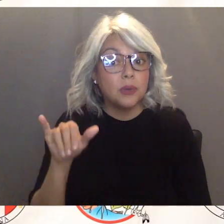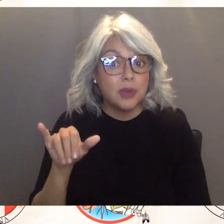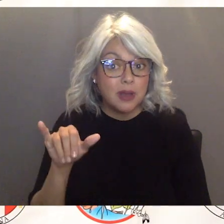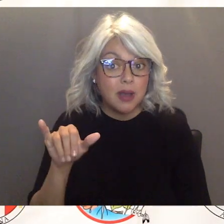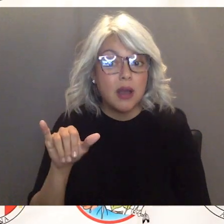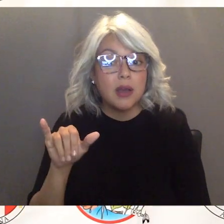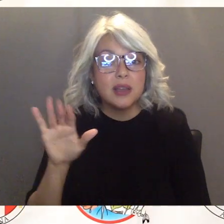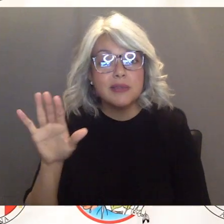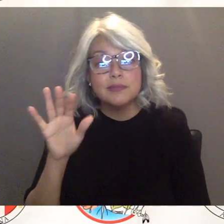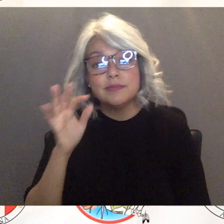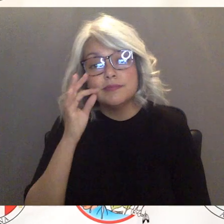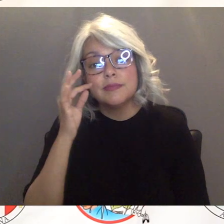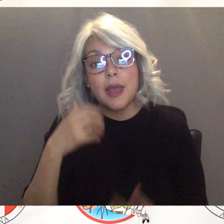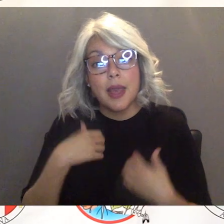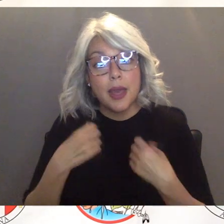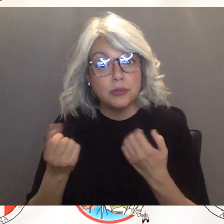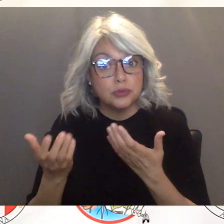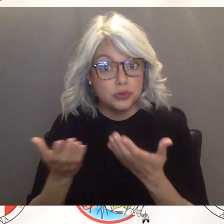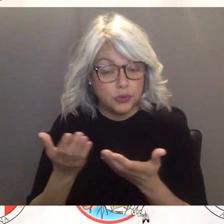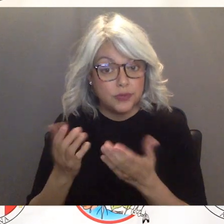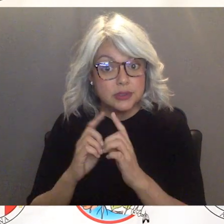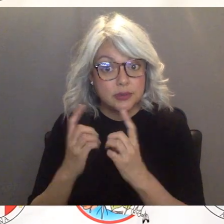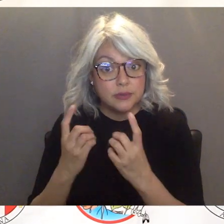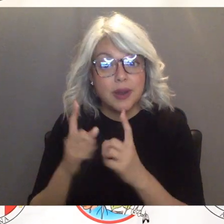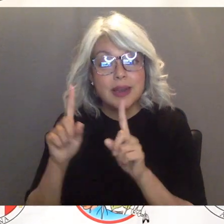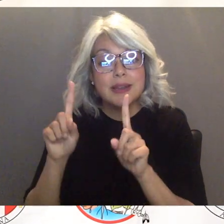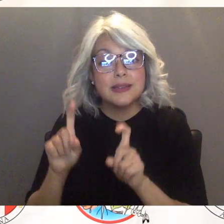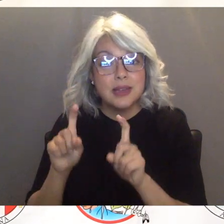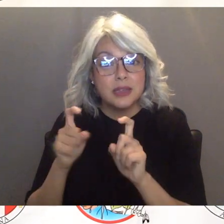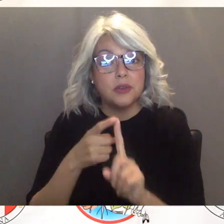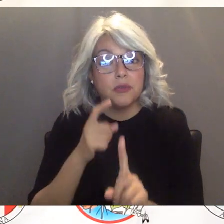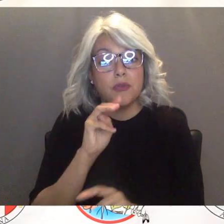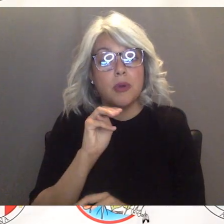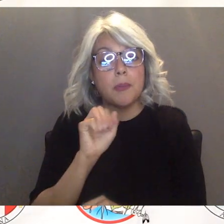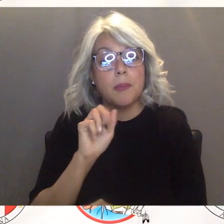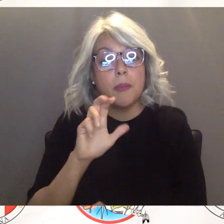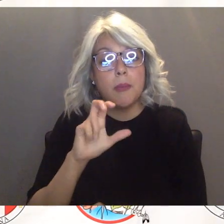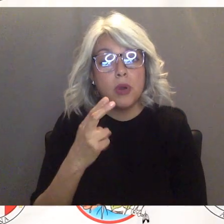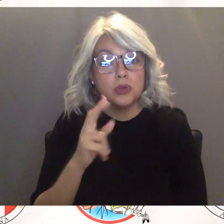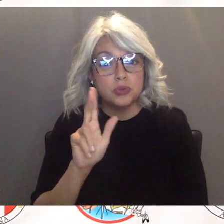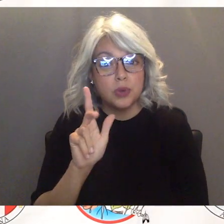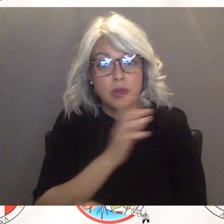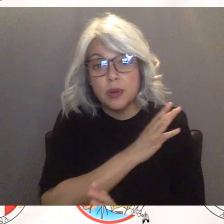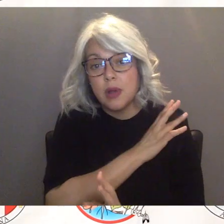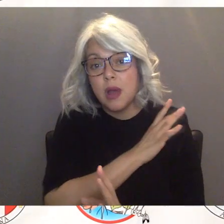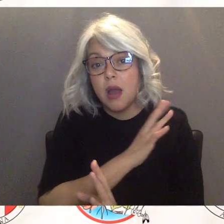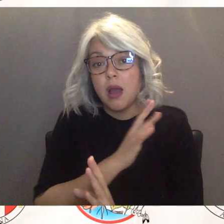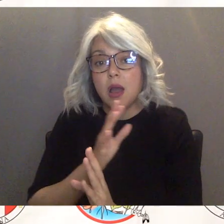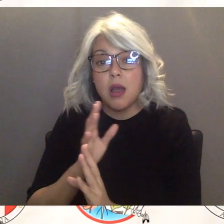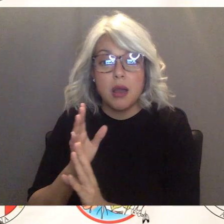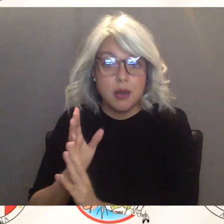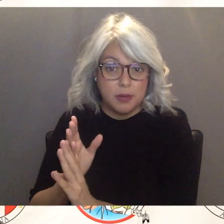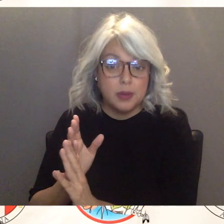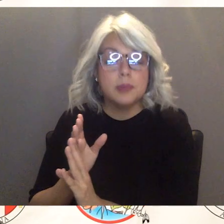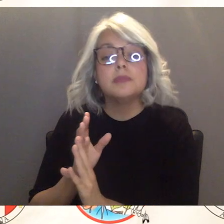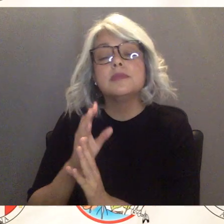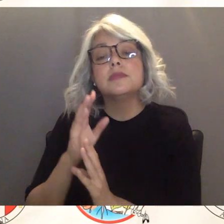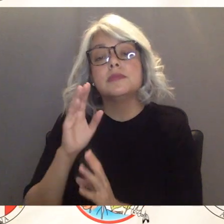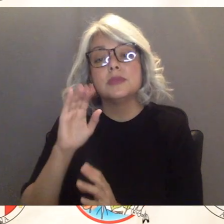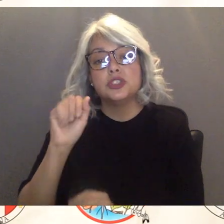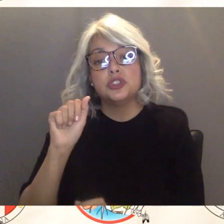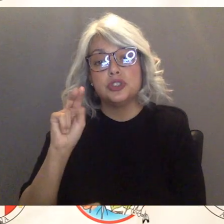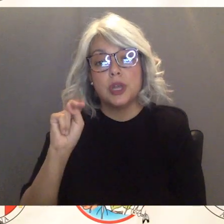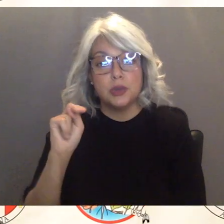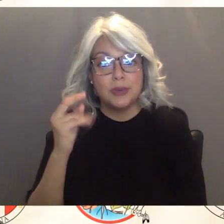Health Services Division testing completed between March 23rd 2020 up until January